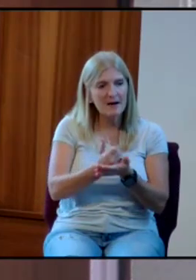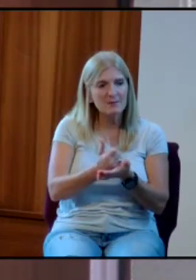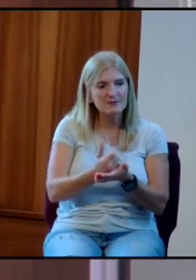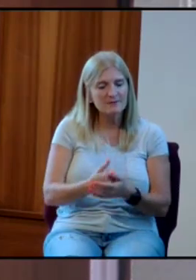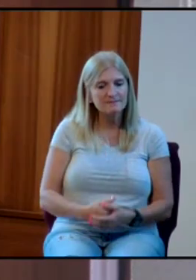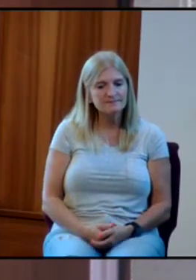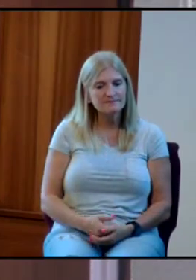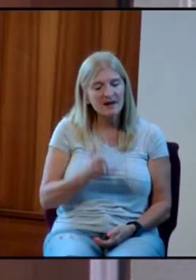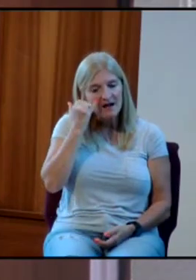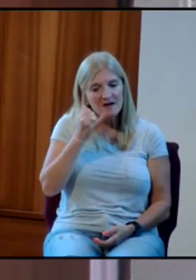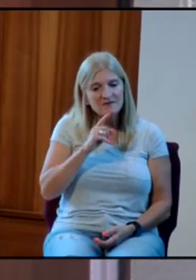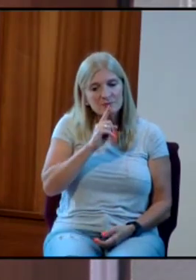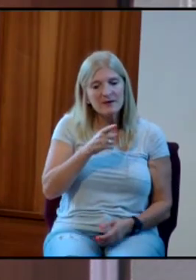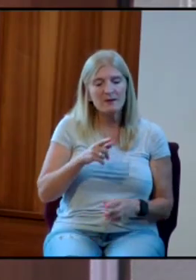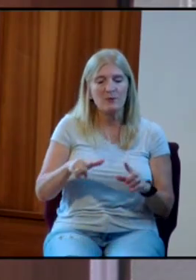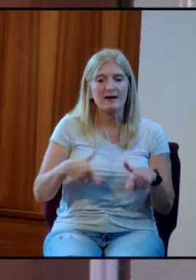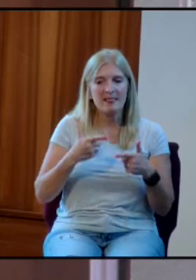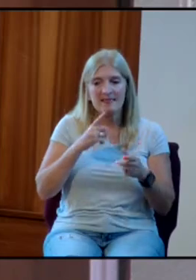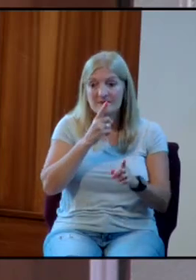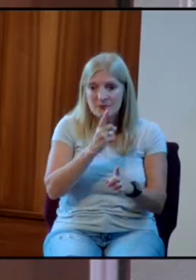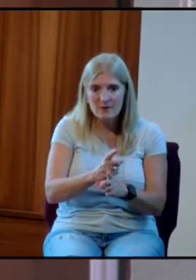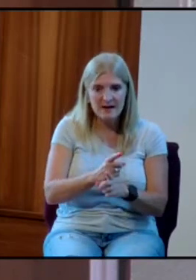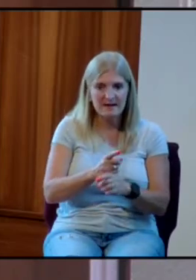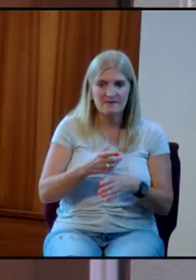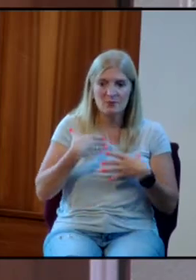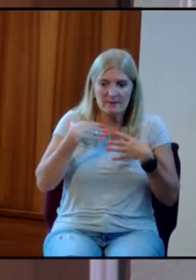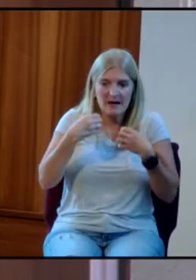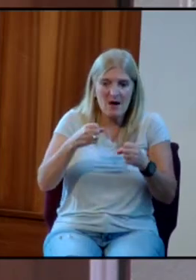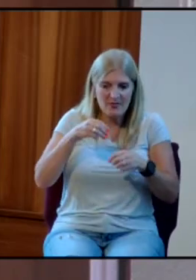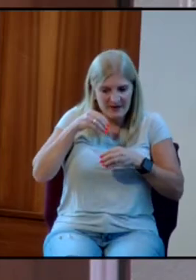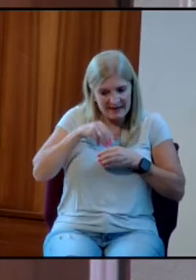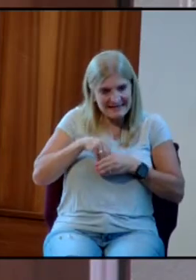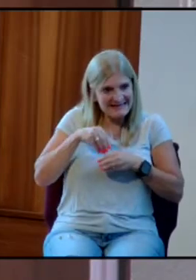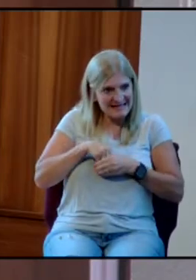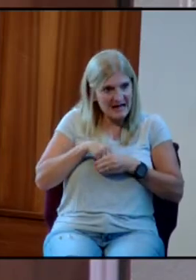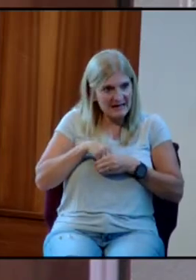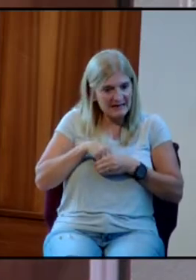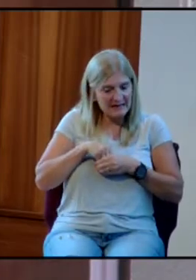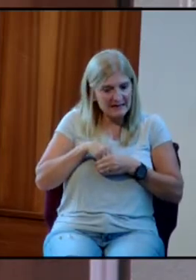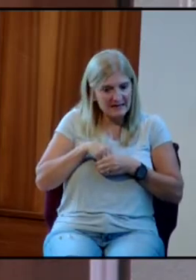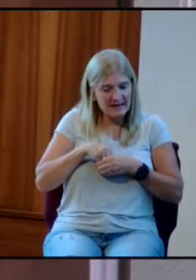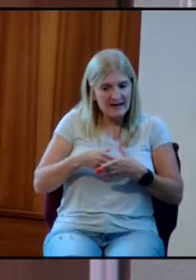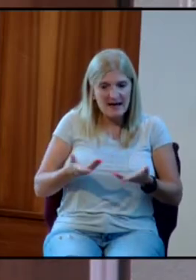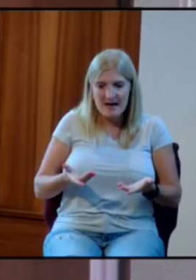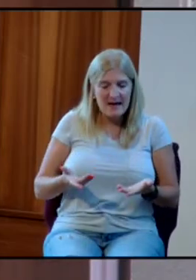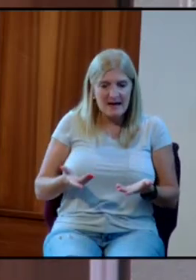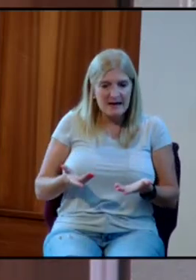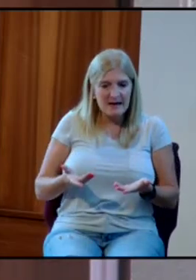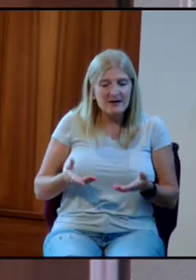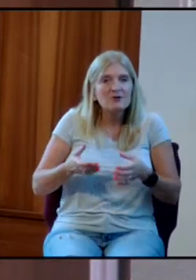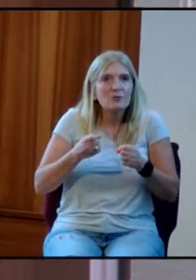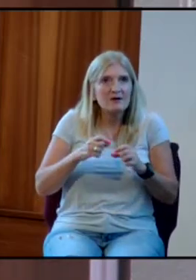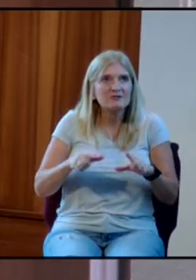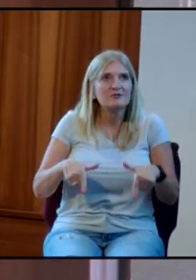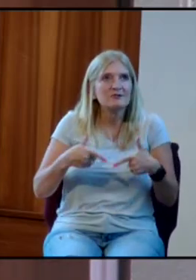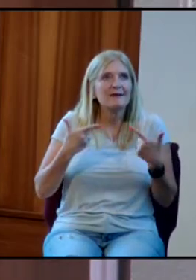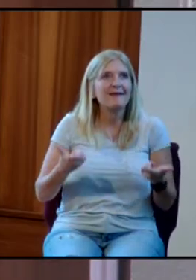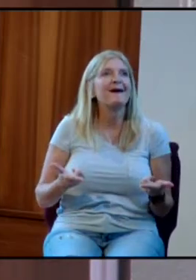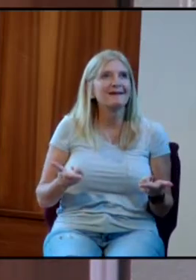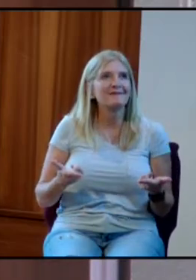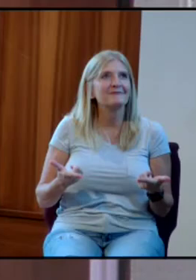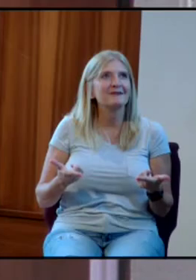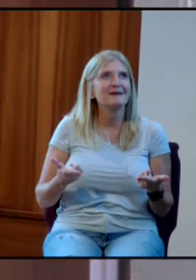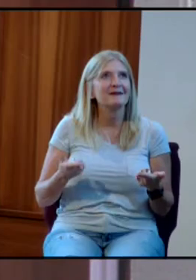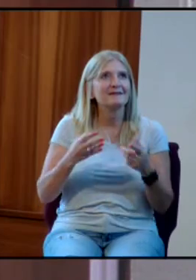want to live right and you want to be healthy on the inside and you want your life to count for something